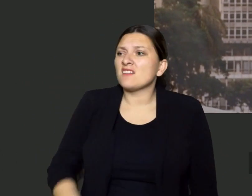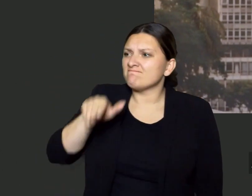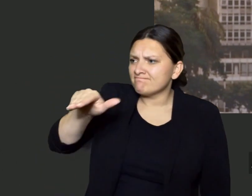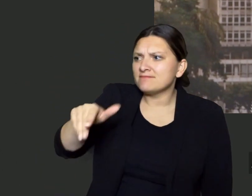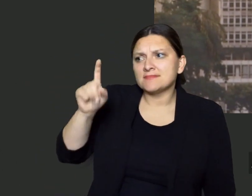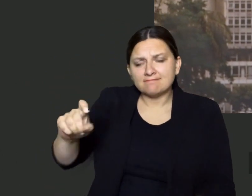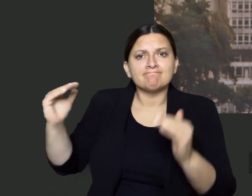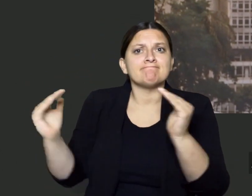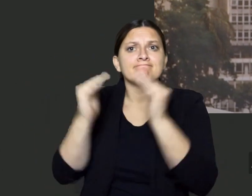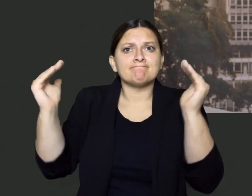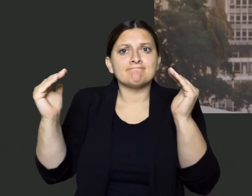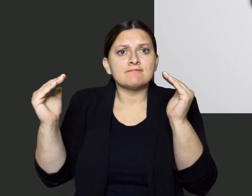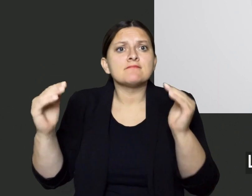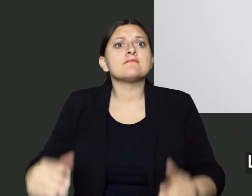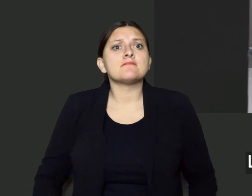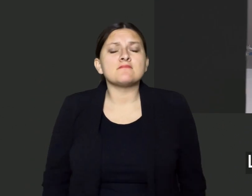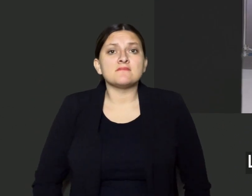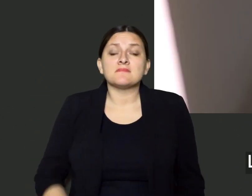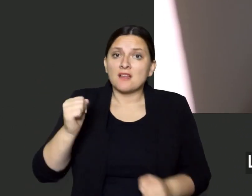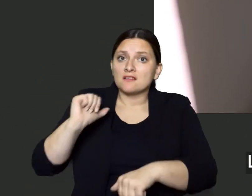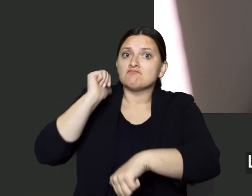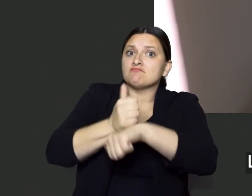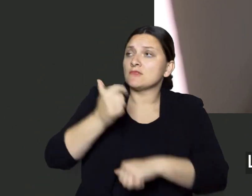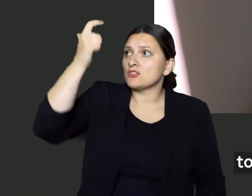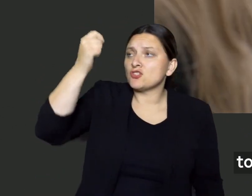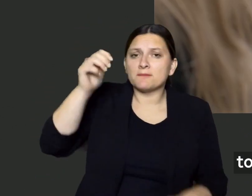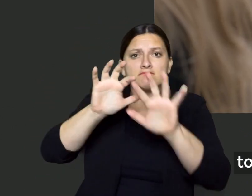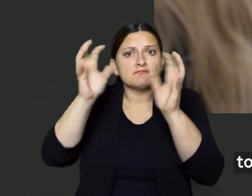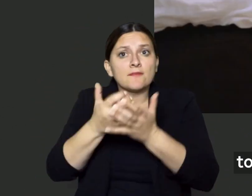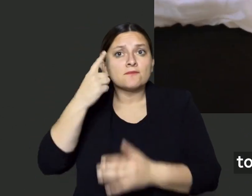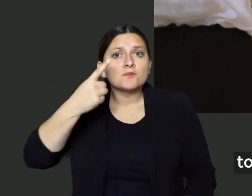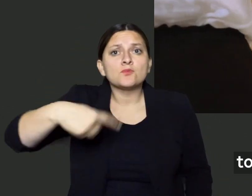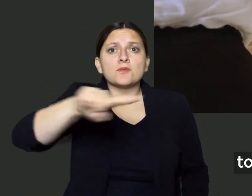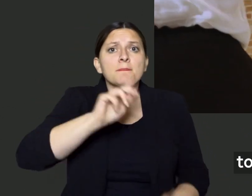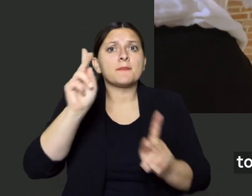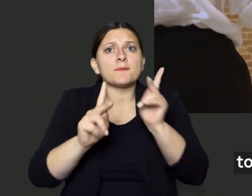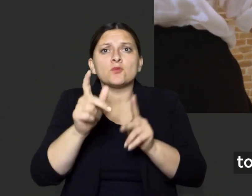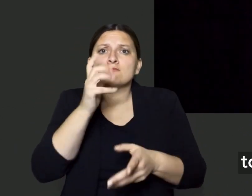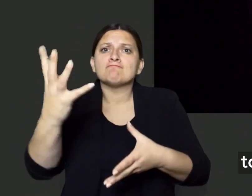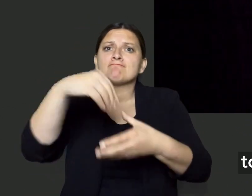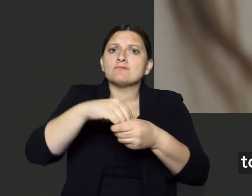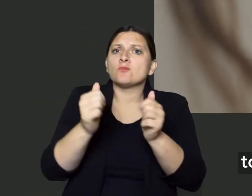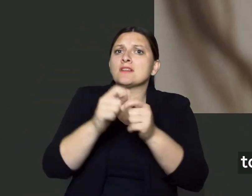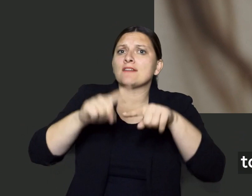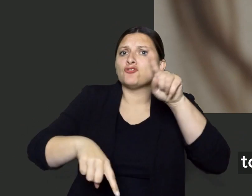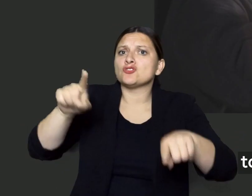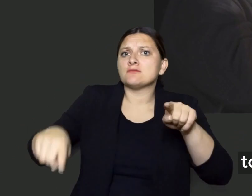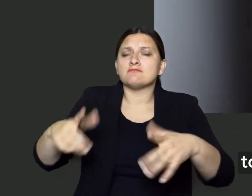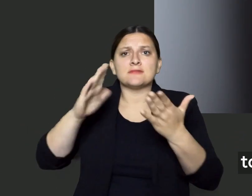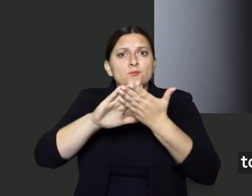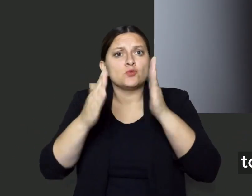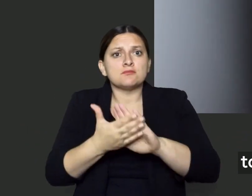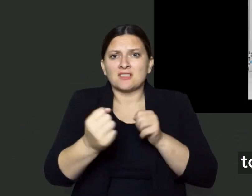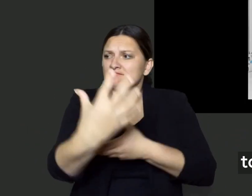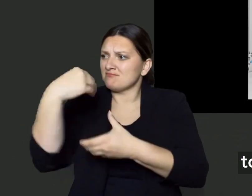reduce health inequalities. Like the launch of a global scholarship to help people from diverse communities to be part of the